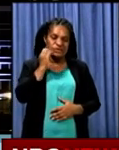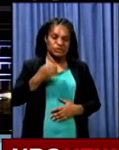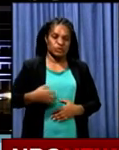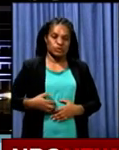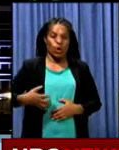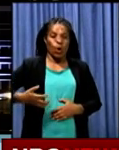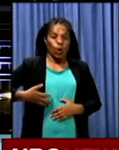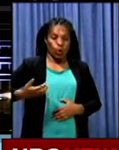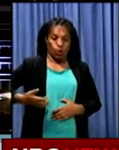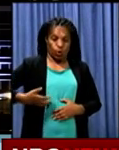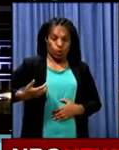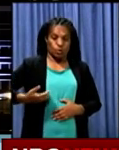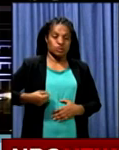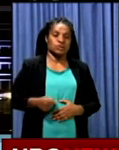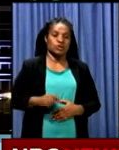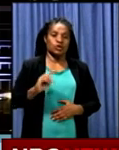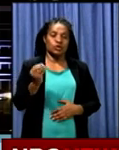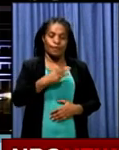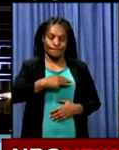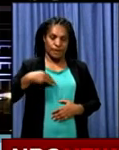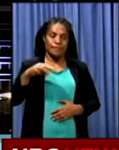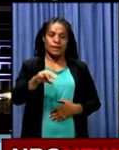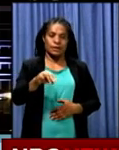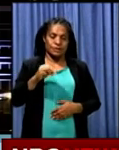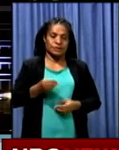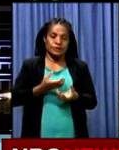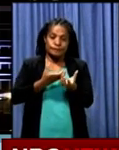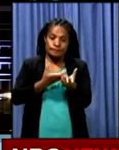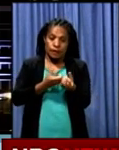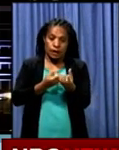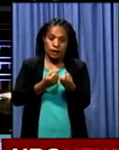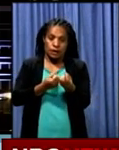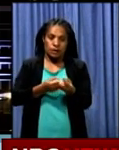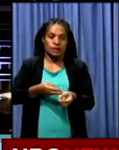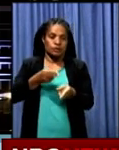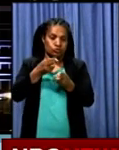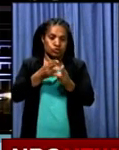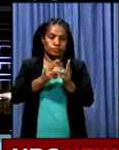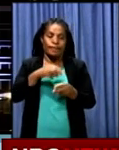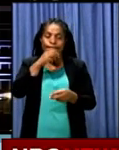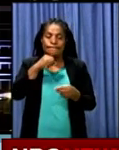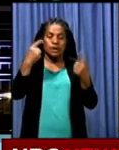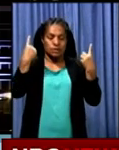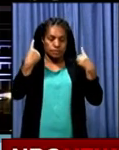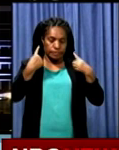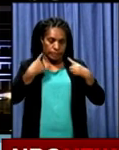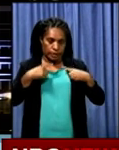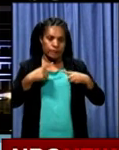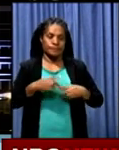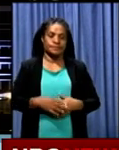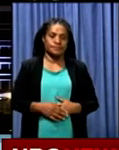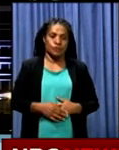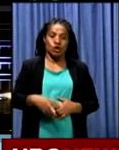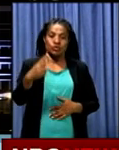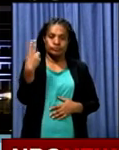allegedly drew his private firearm and shot the diseased on his right neck. Both men applied for